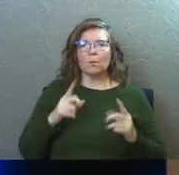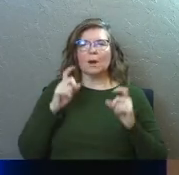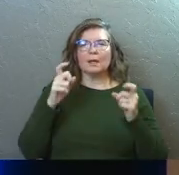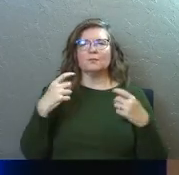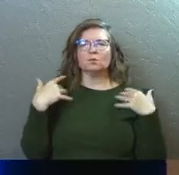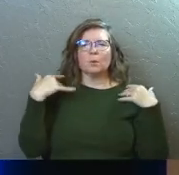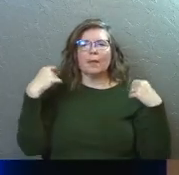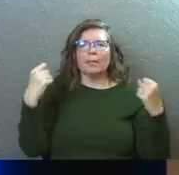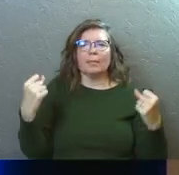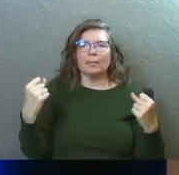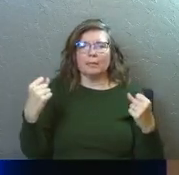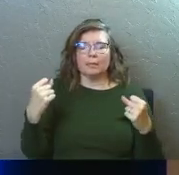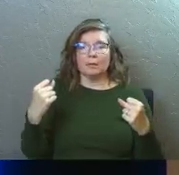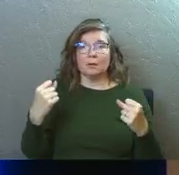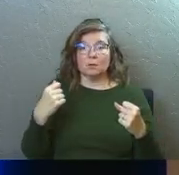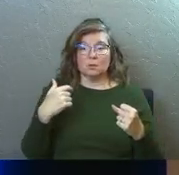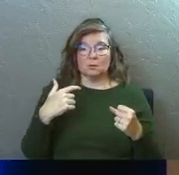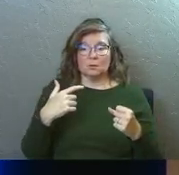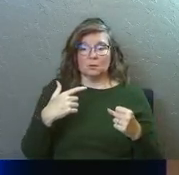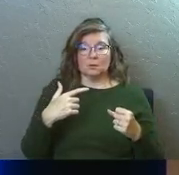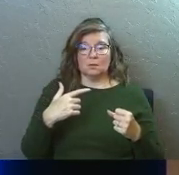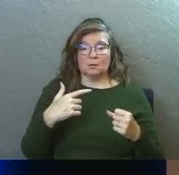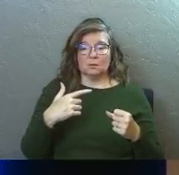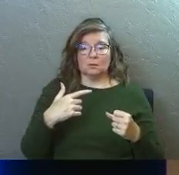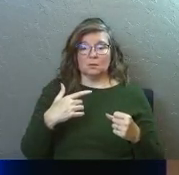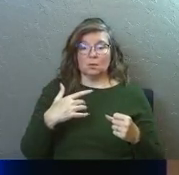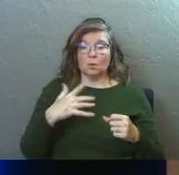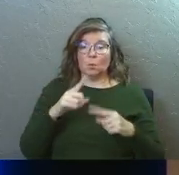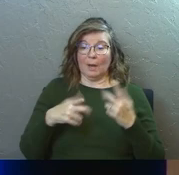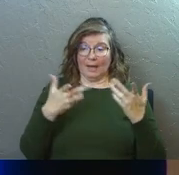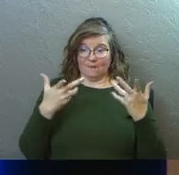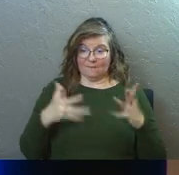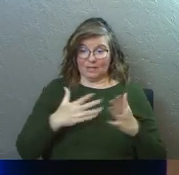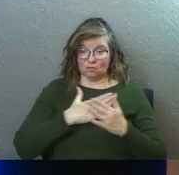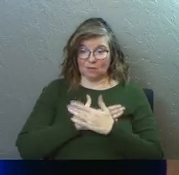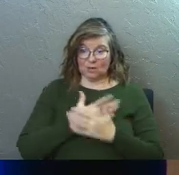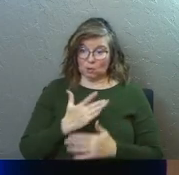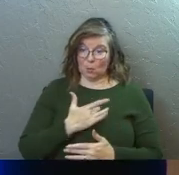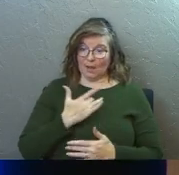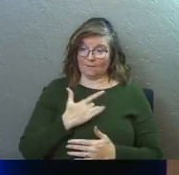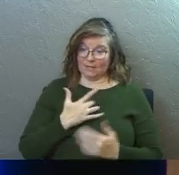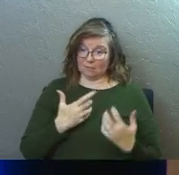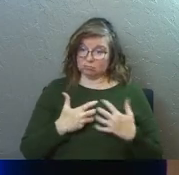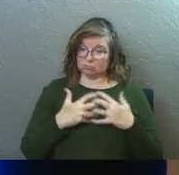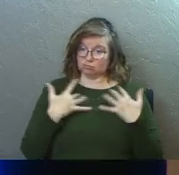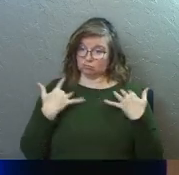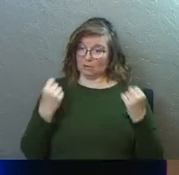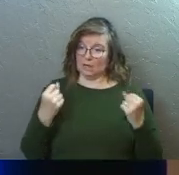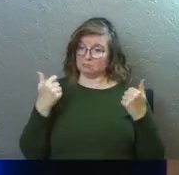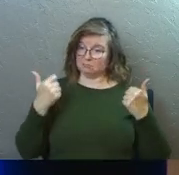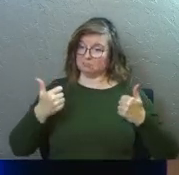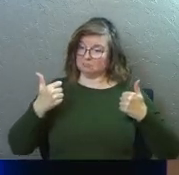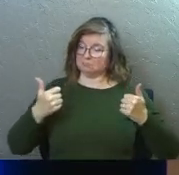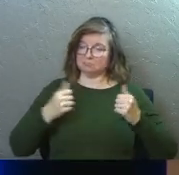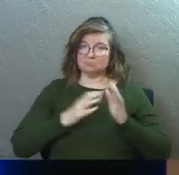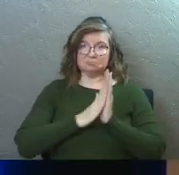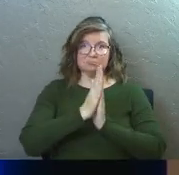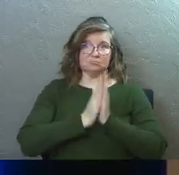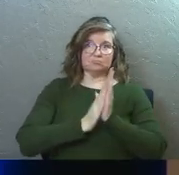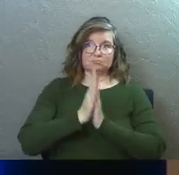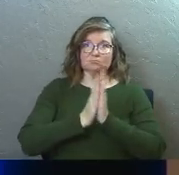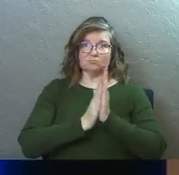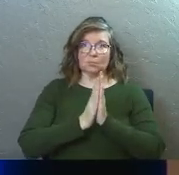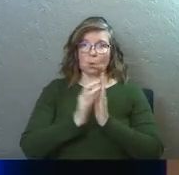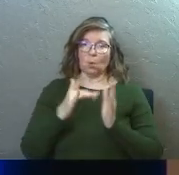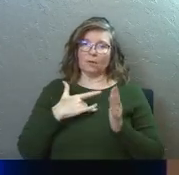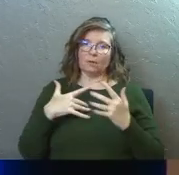is when I enter my rest, do I leave that rest feeling rested? Do I leave that rest feeling restored, made new, like life has been